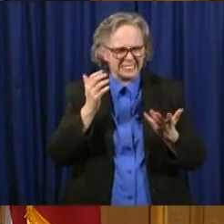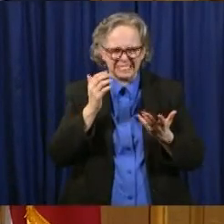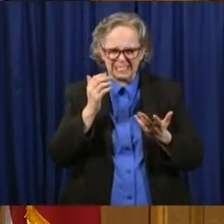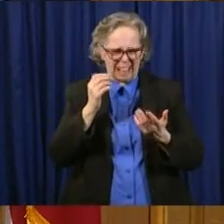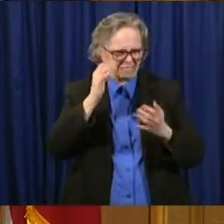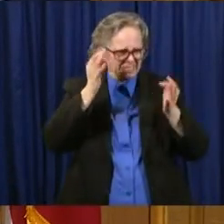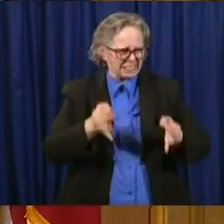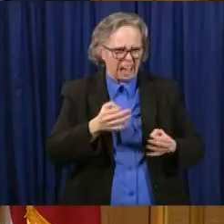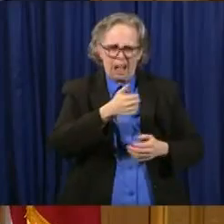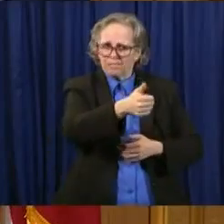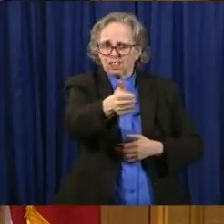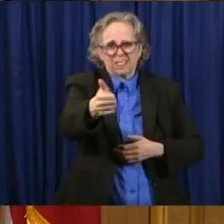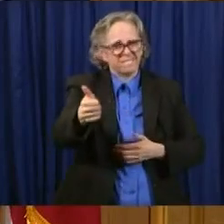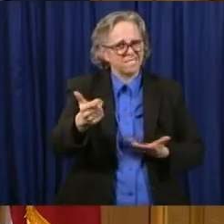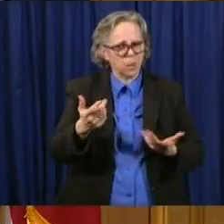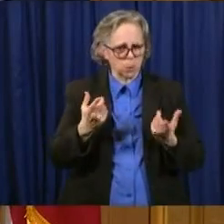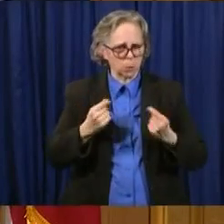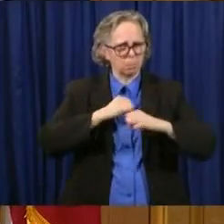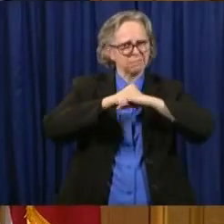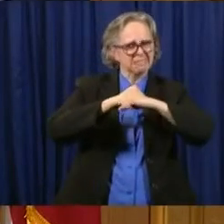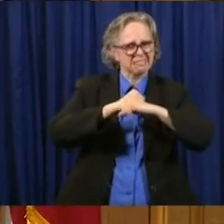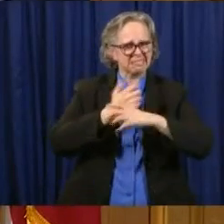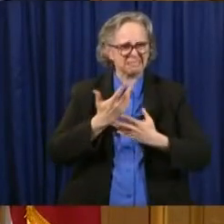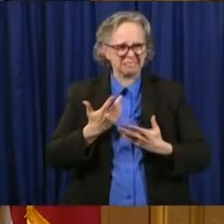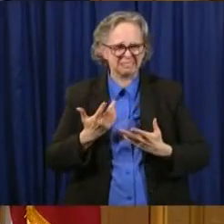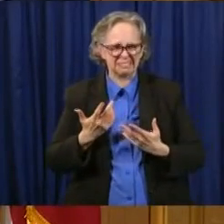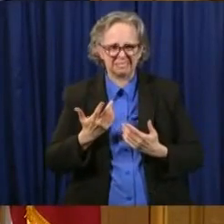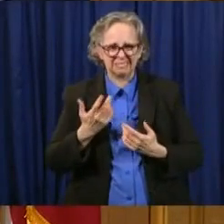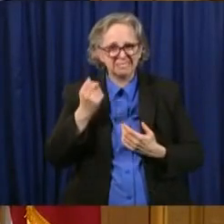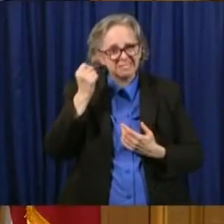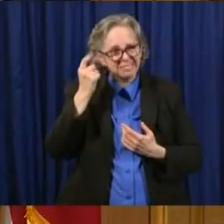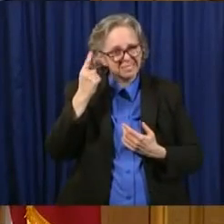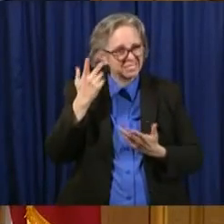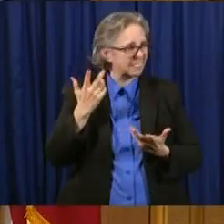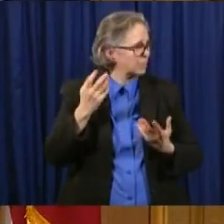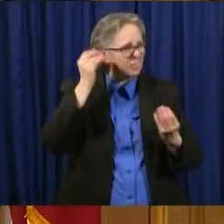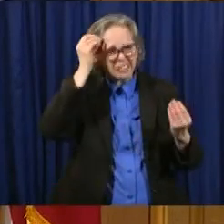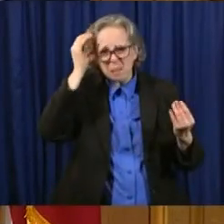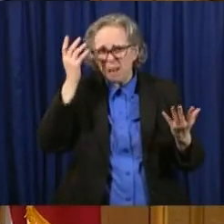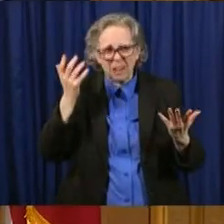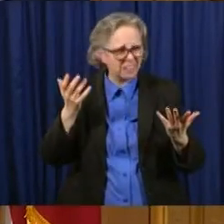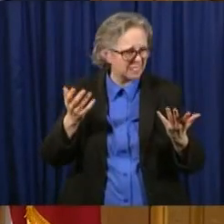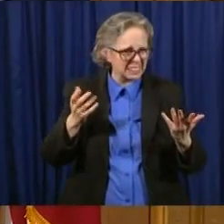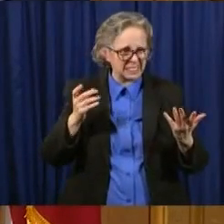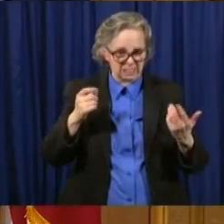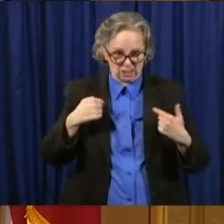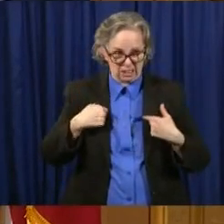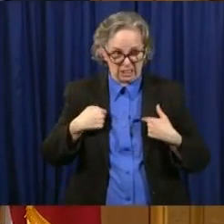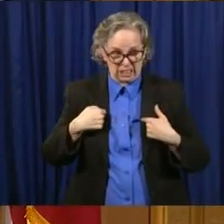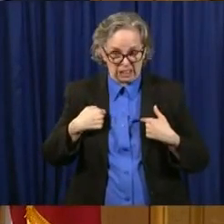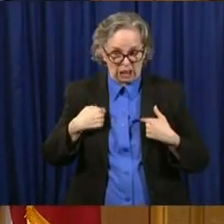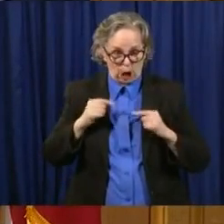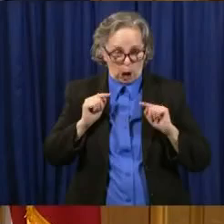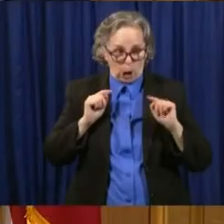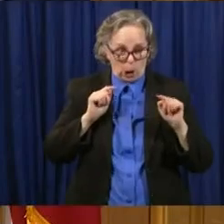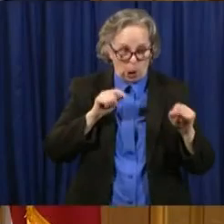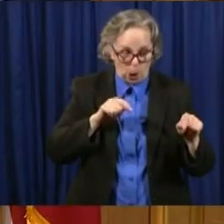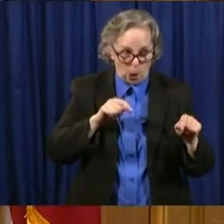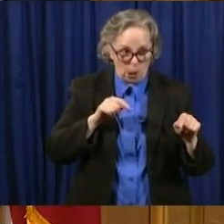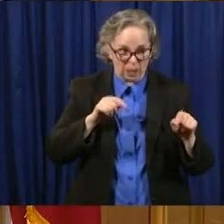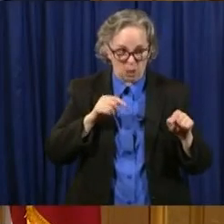always do. But now they're going to have to weigh in. Uh, are my chances if I do this, that I'm going to get COVID